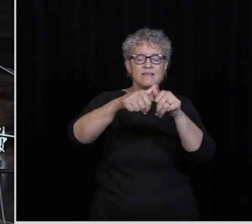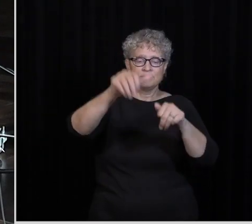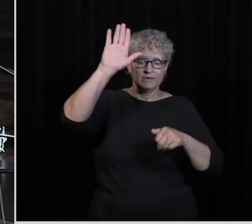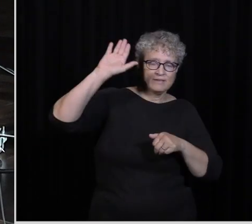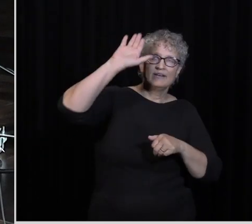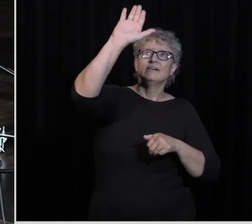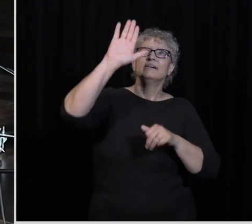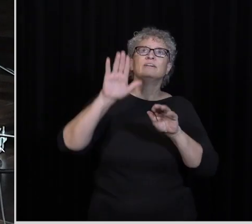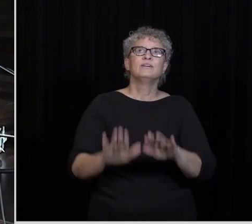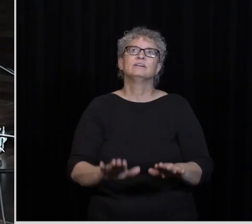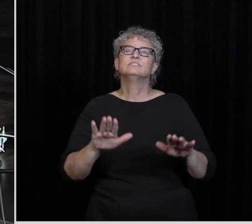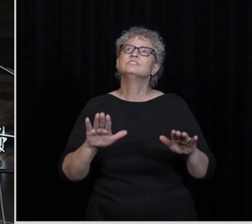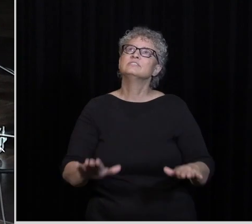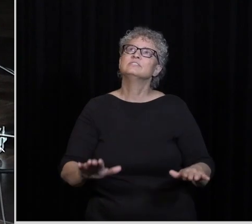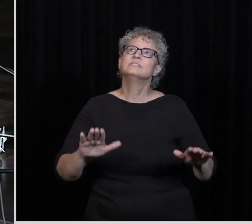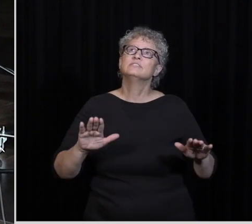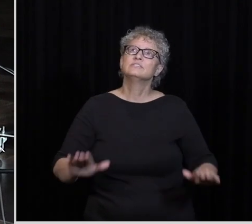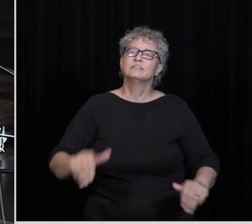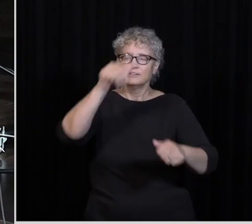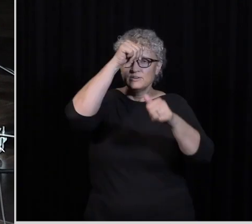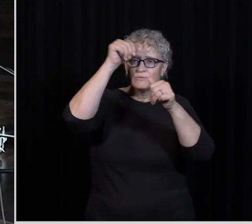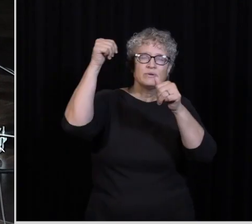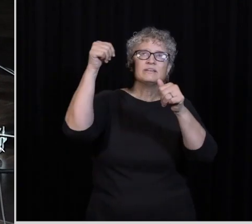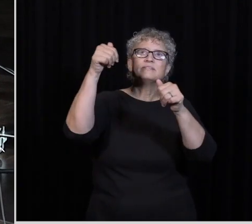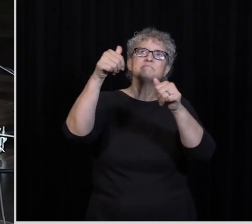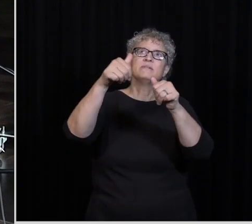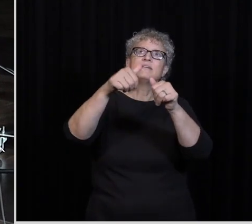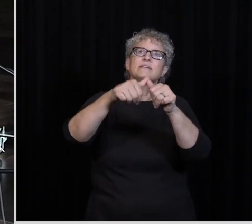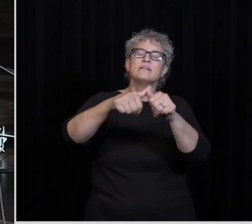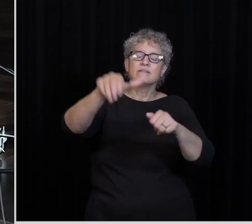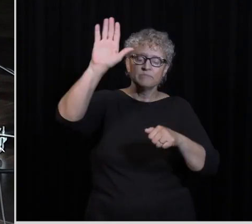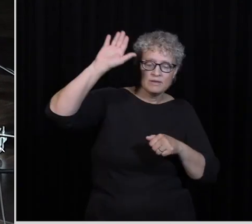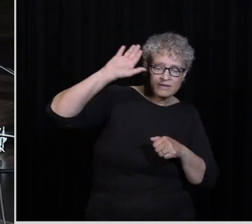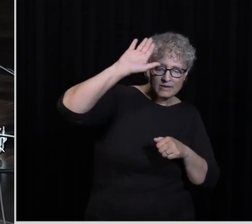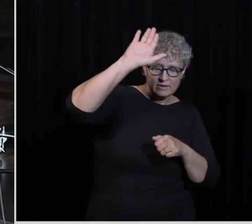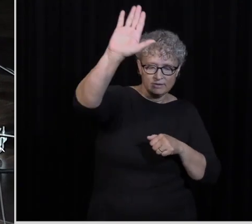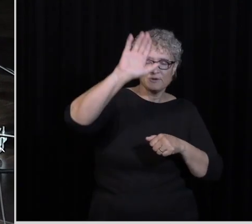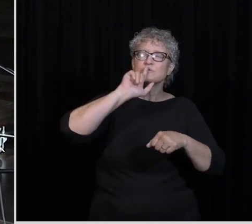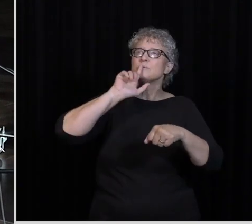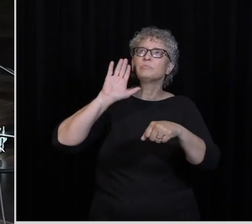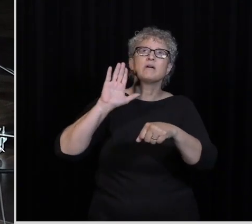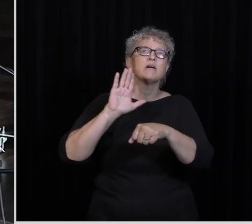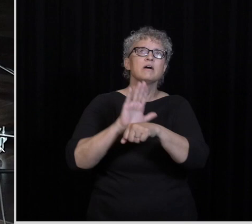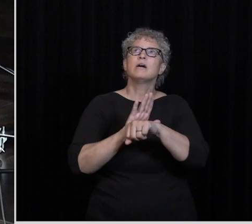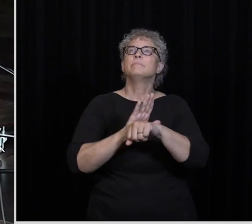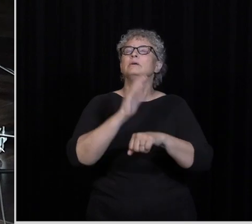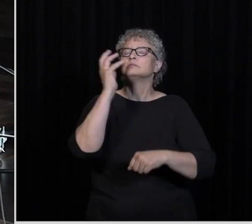your children Remember your